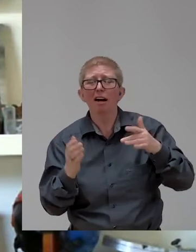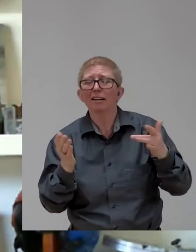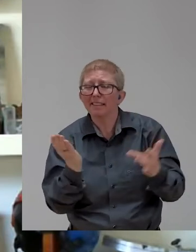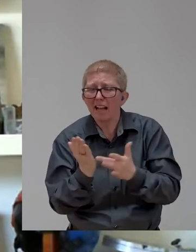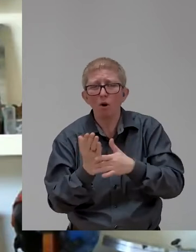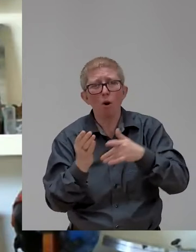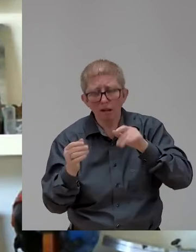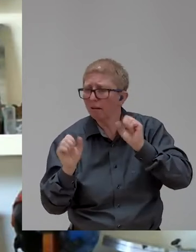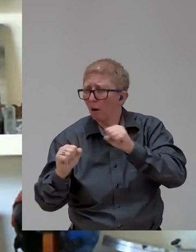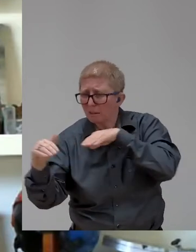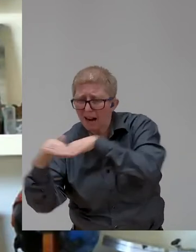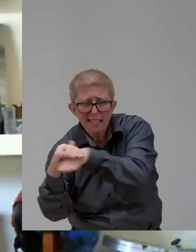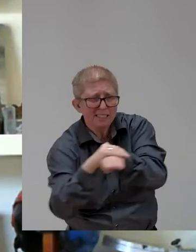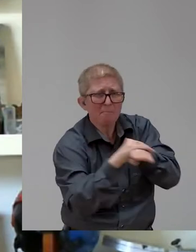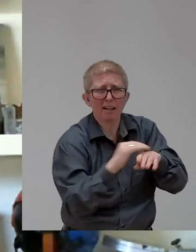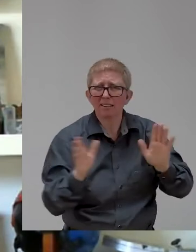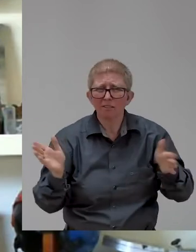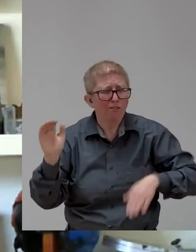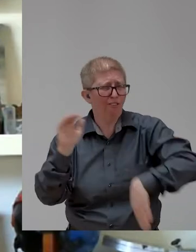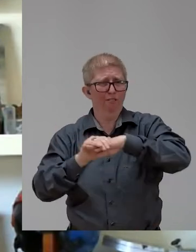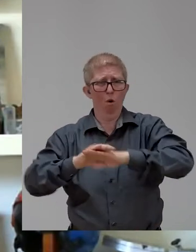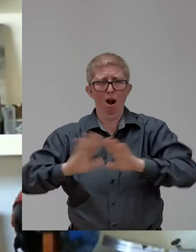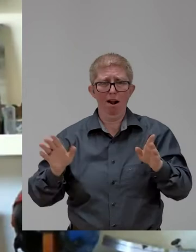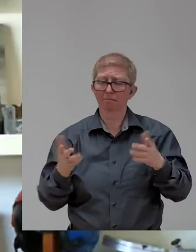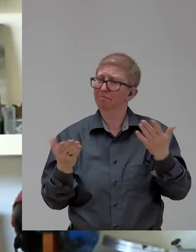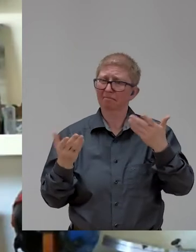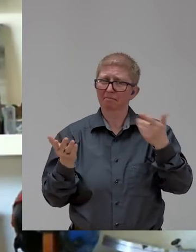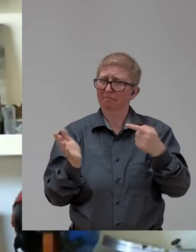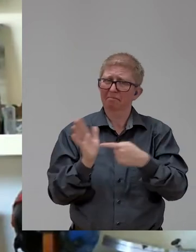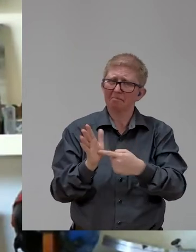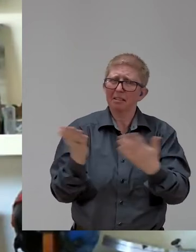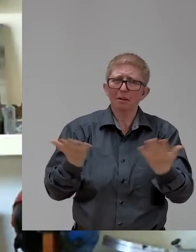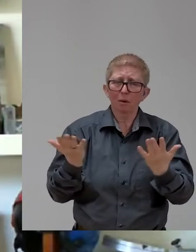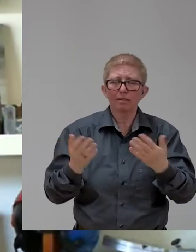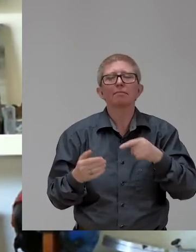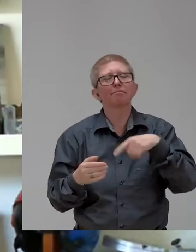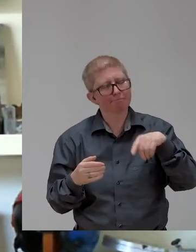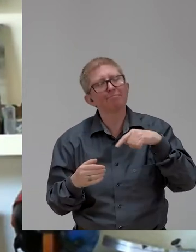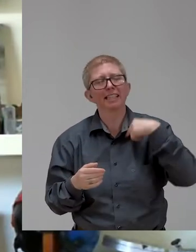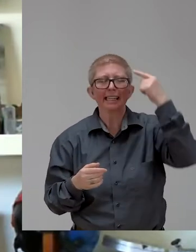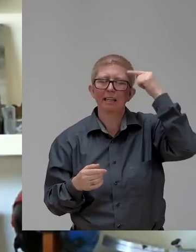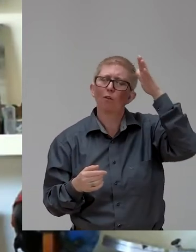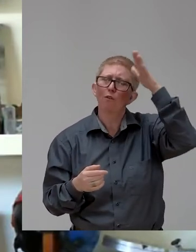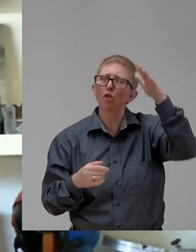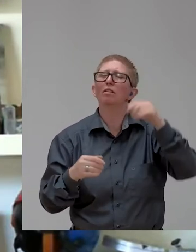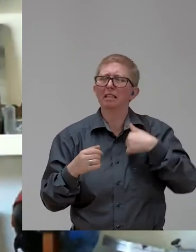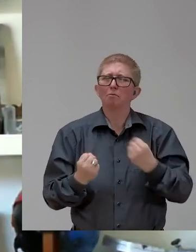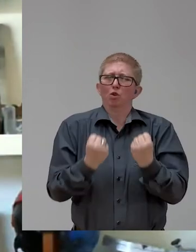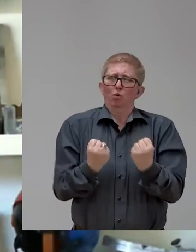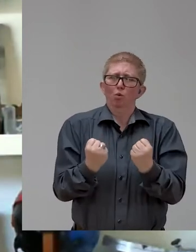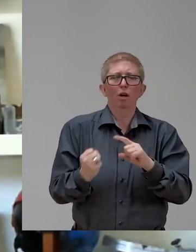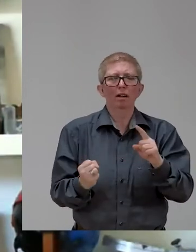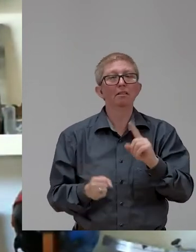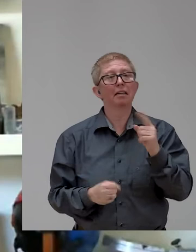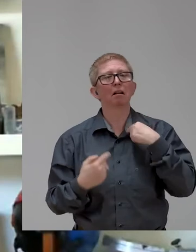advance. Making sure that the future will not be with amazing social